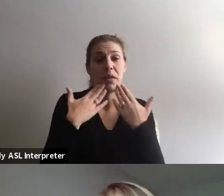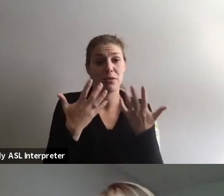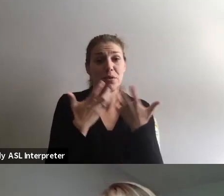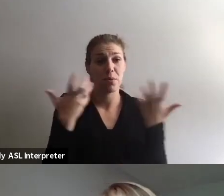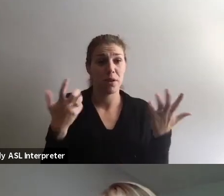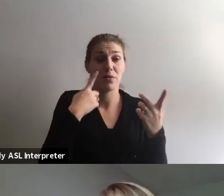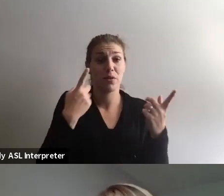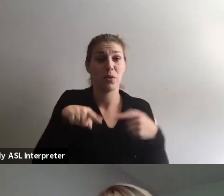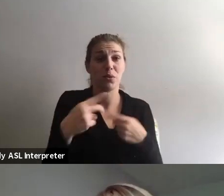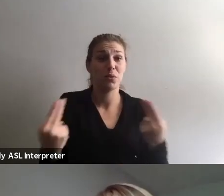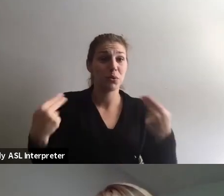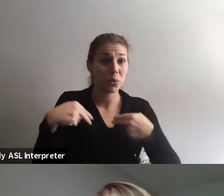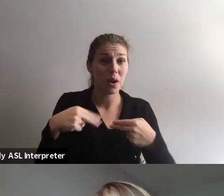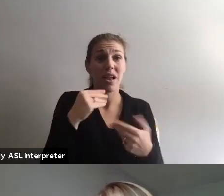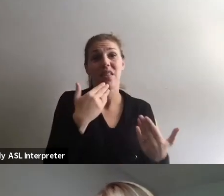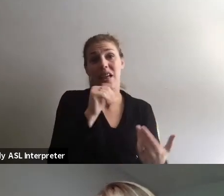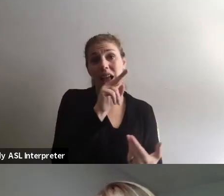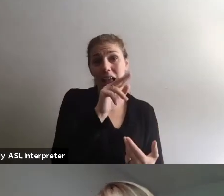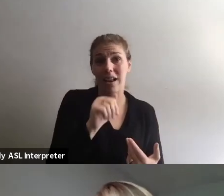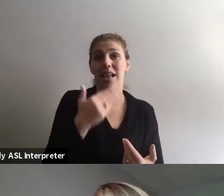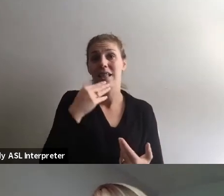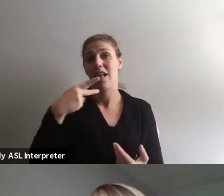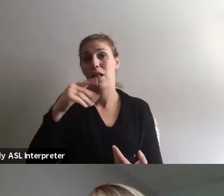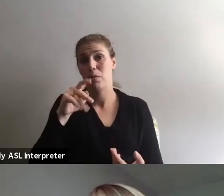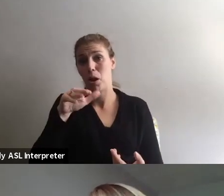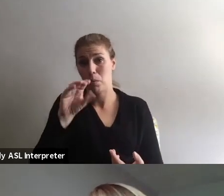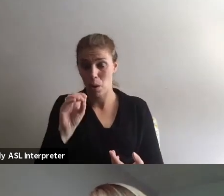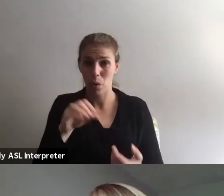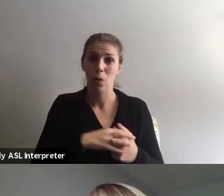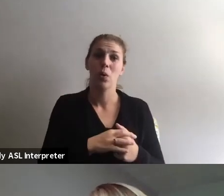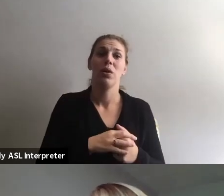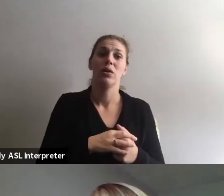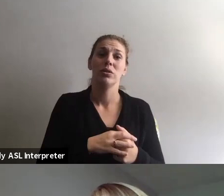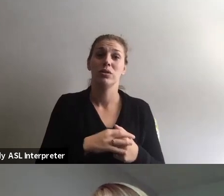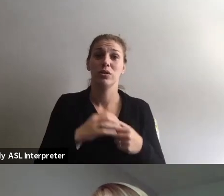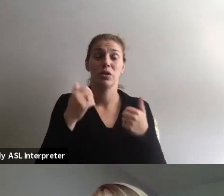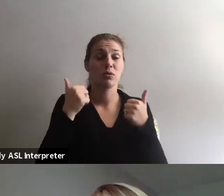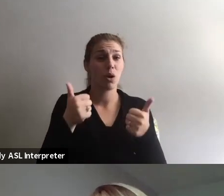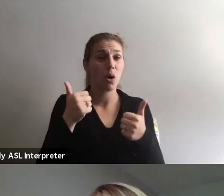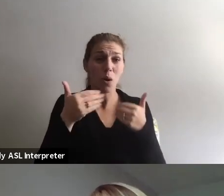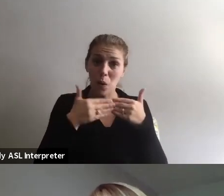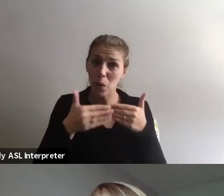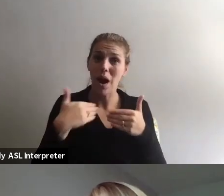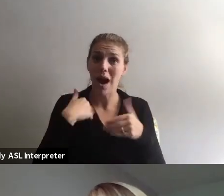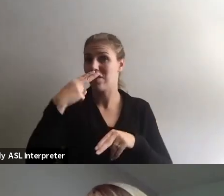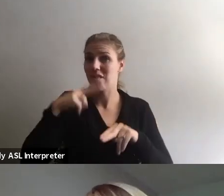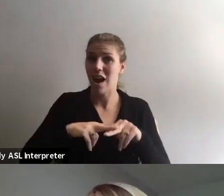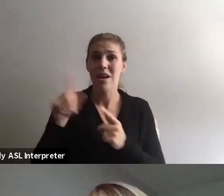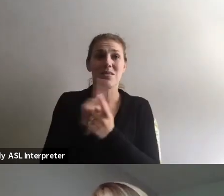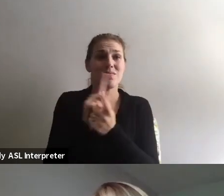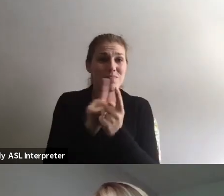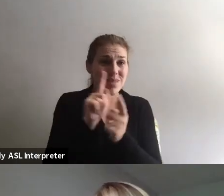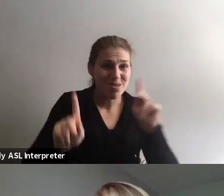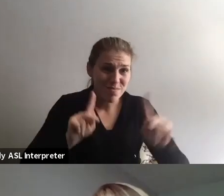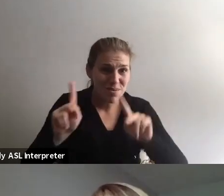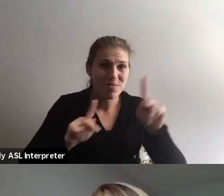much for joining us. Thank you, Anna. Thank you, Palermo. Um, go forward, have fun, meet new people,